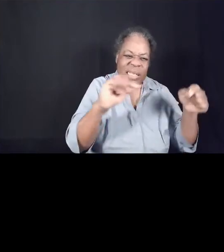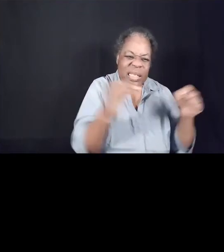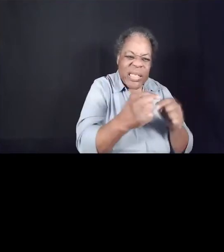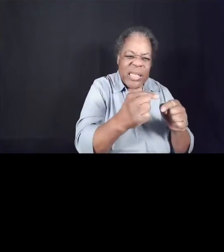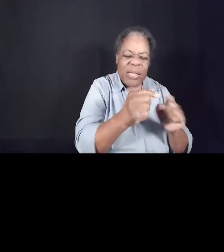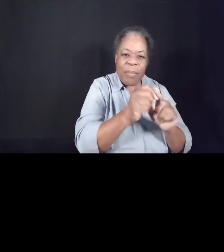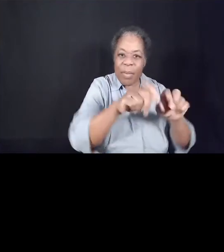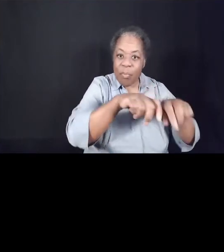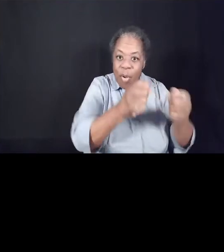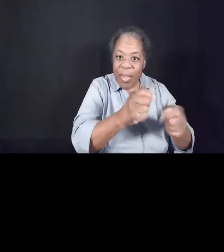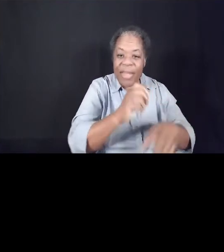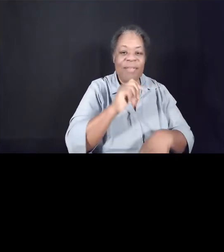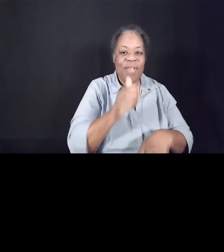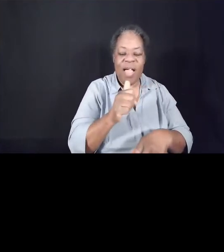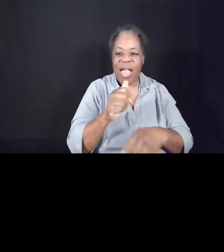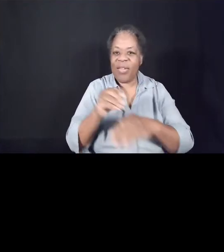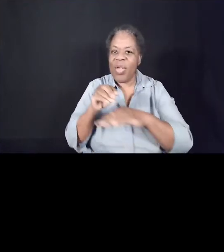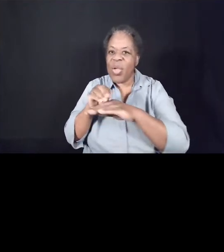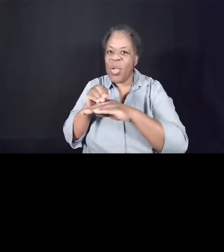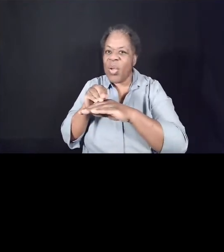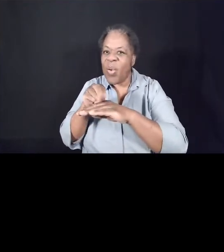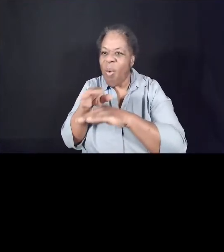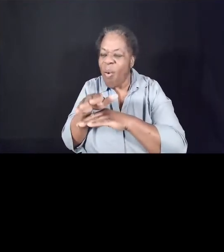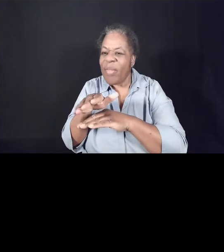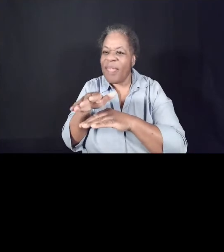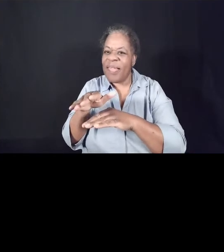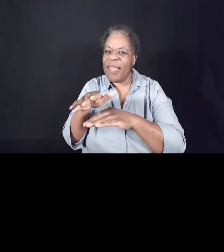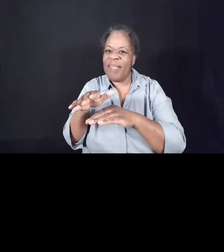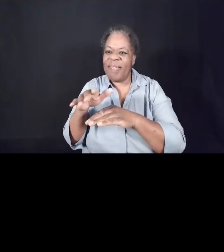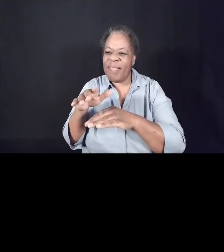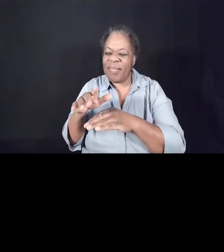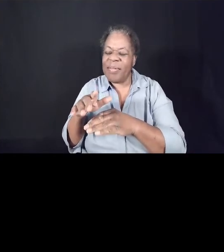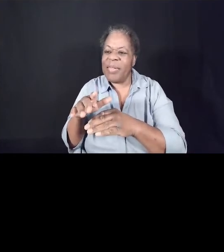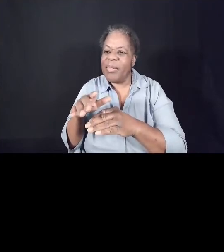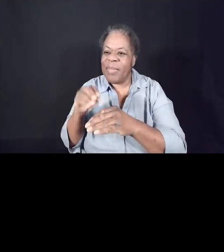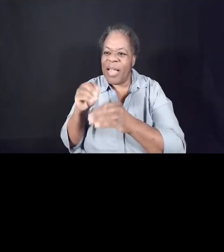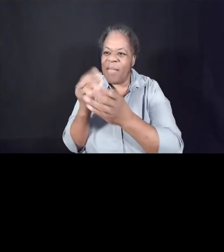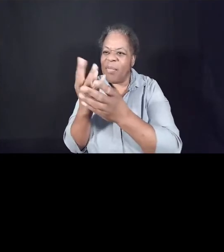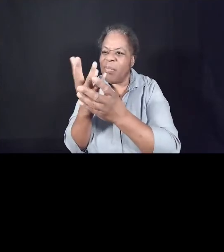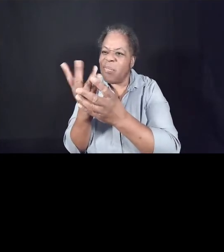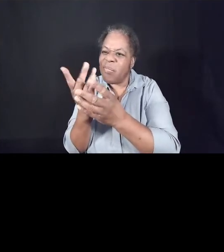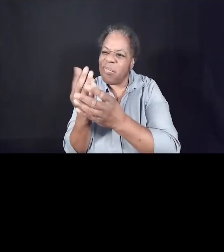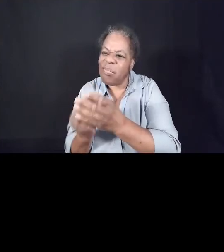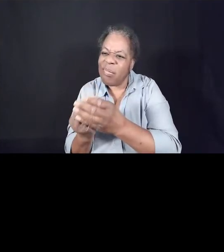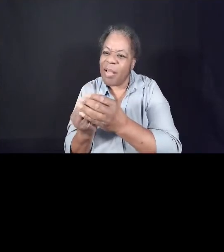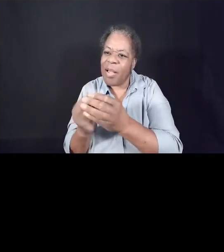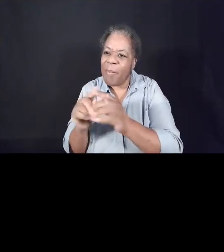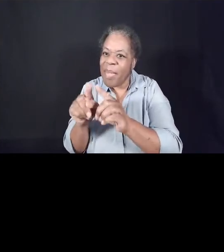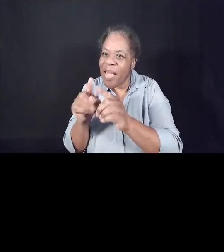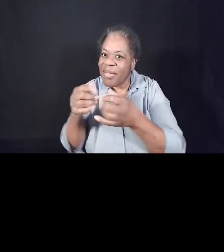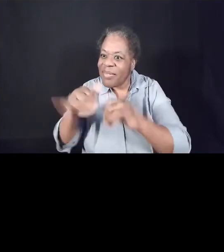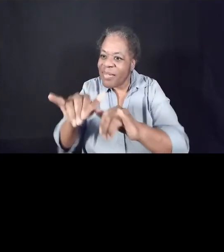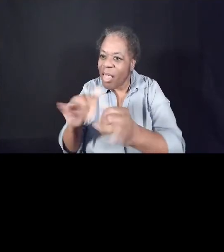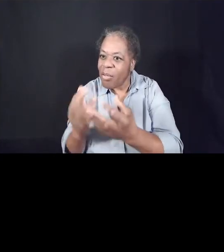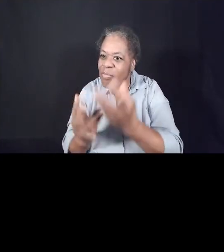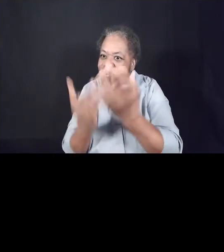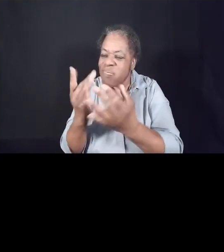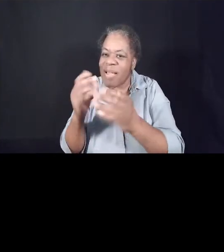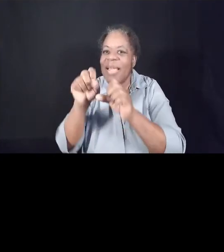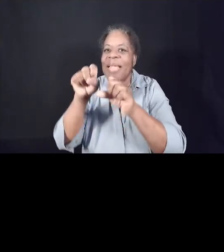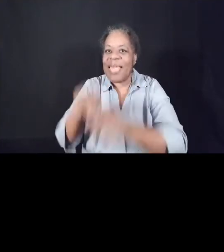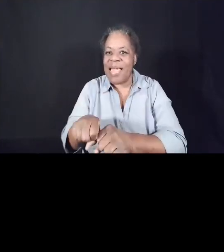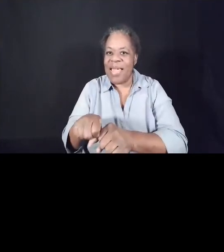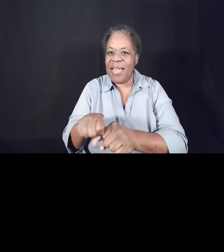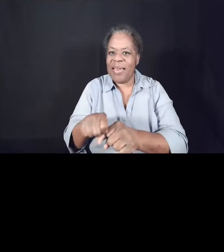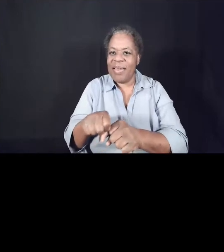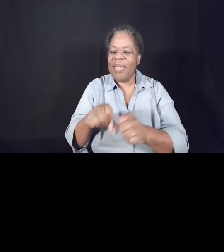Causes that have just about died out, but can be fanned into flame again. He's talking about what we